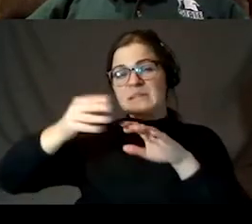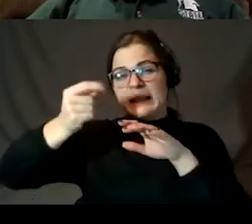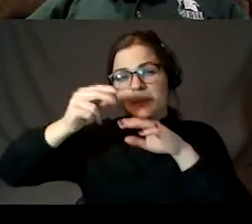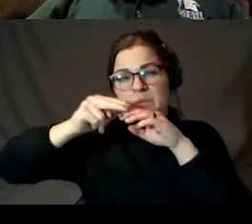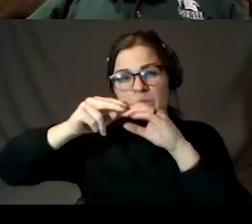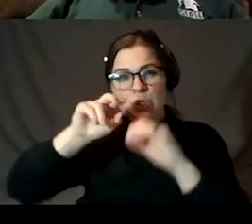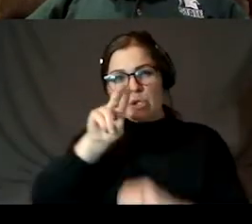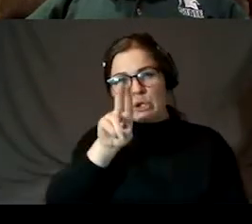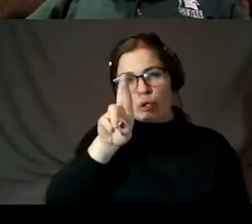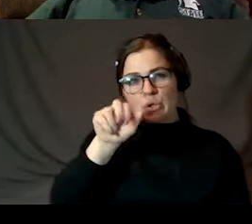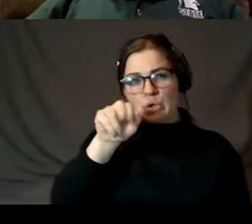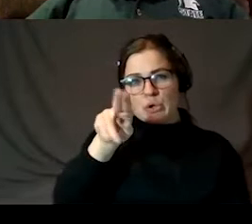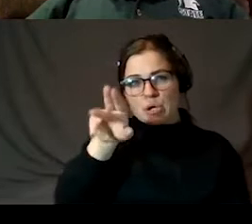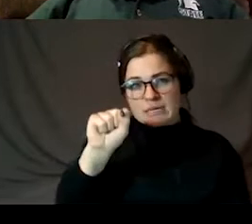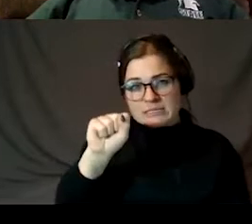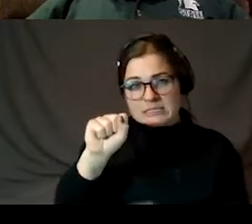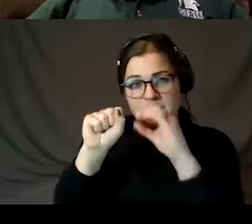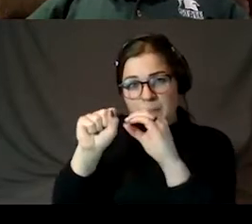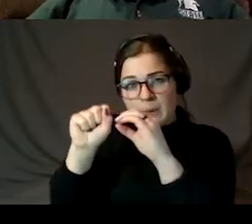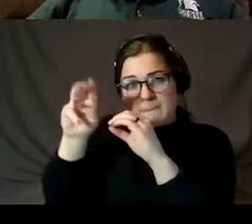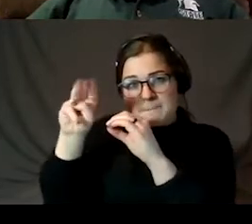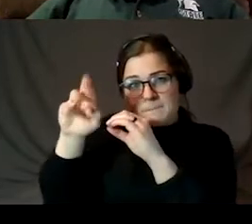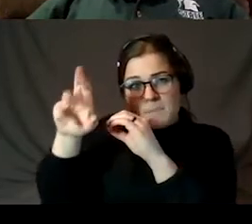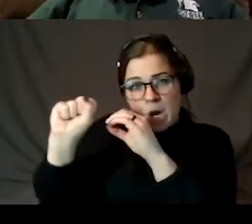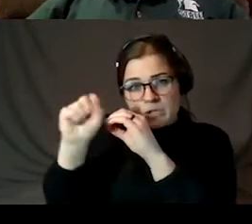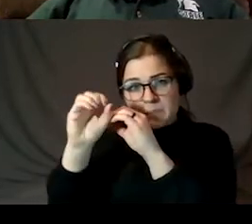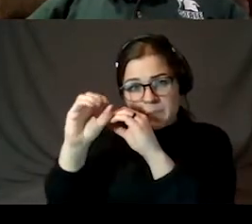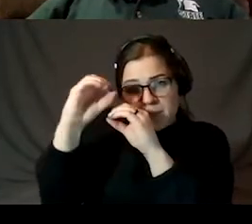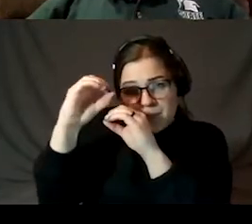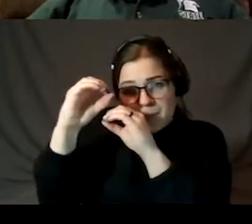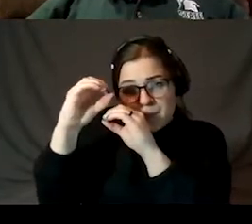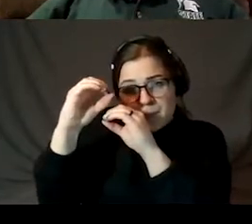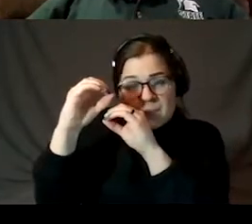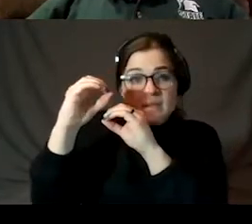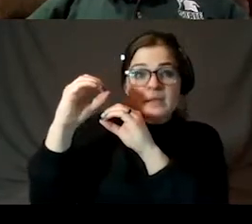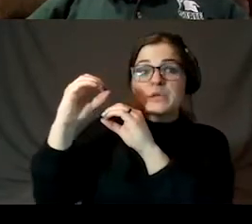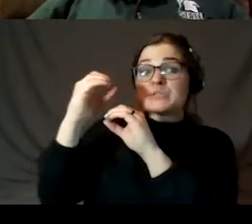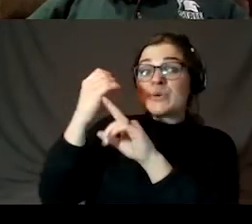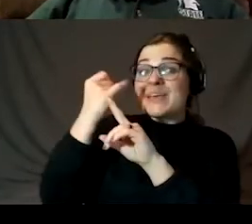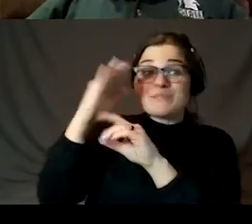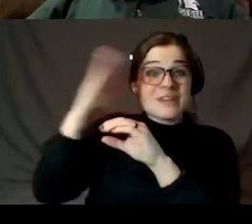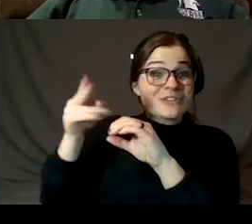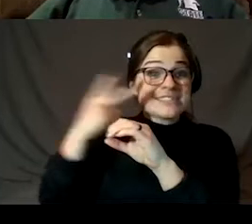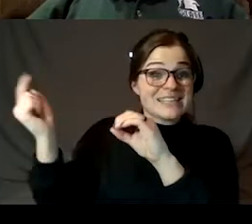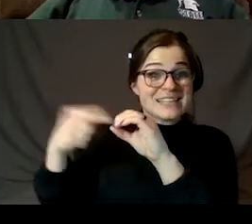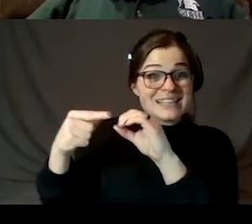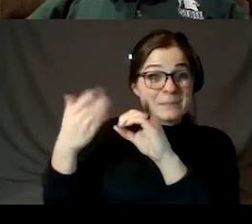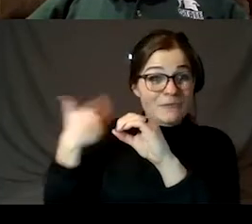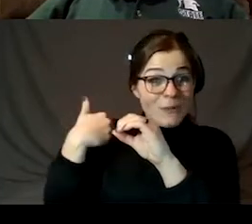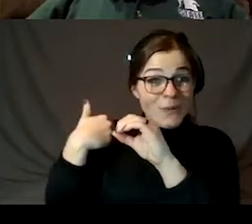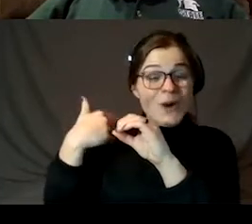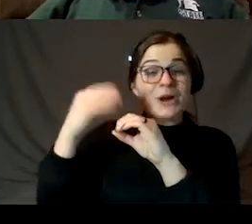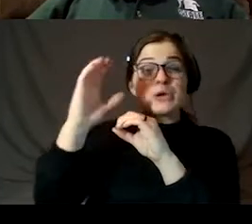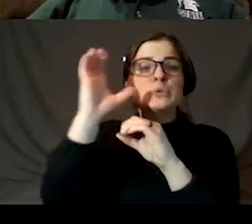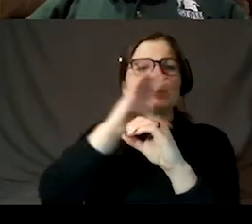Uranus. So if you've never seen the planet Uranus, this is your opportunity. Pick the brightest thing in the sky and look for a star